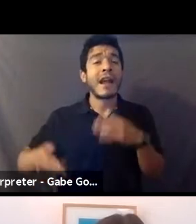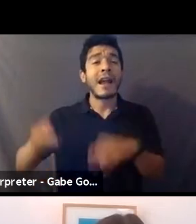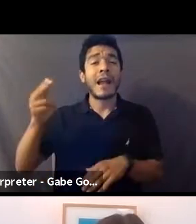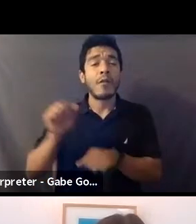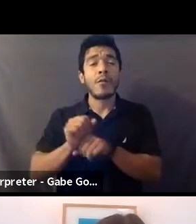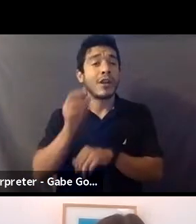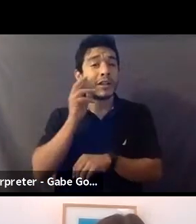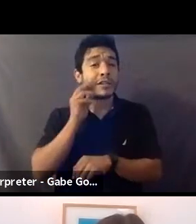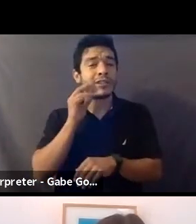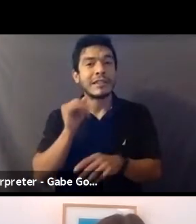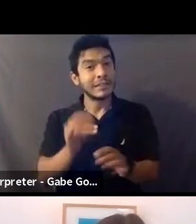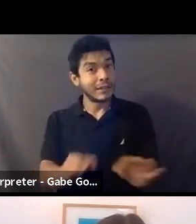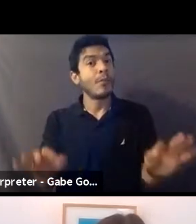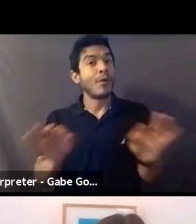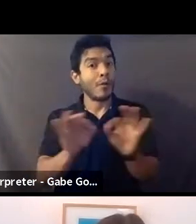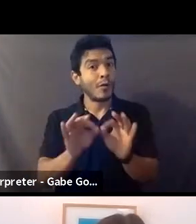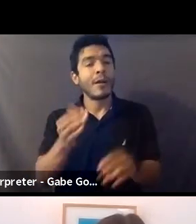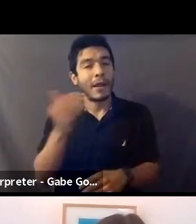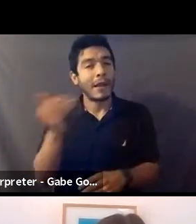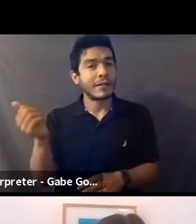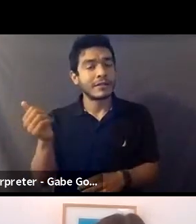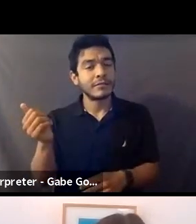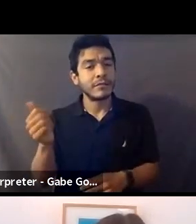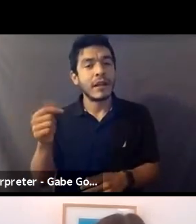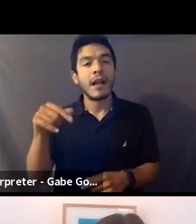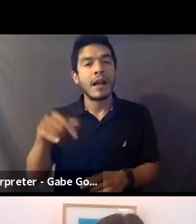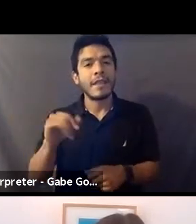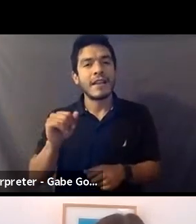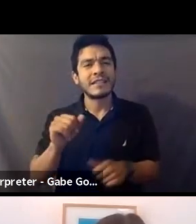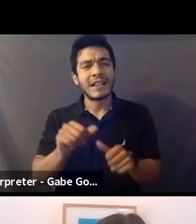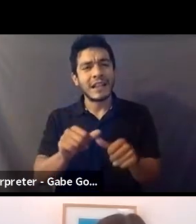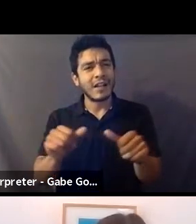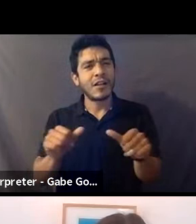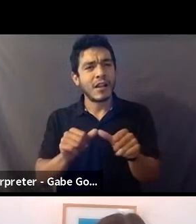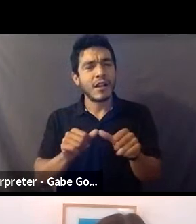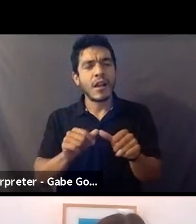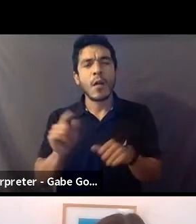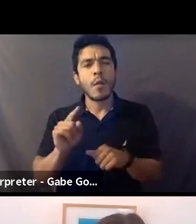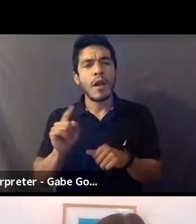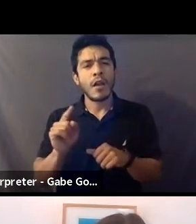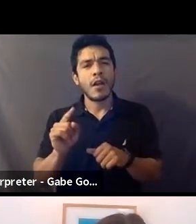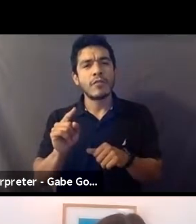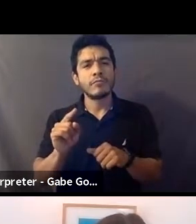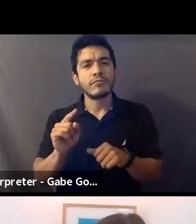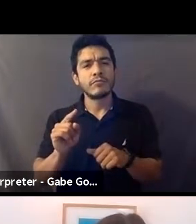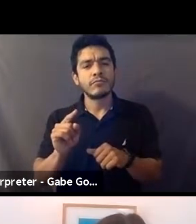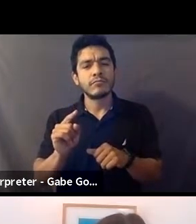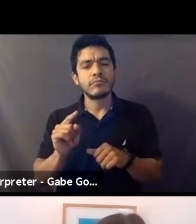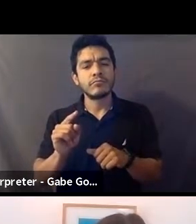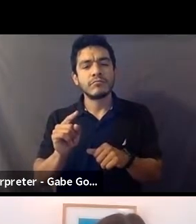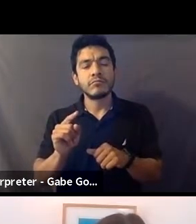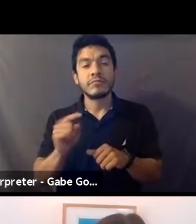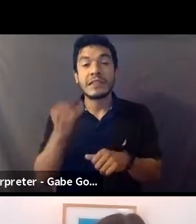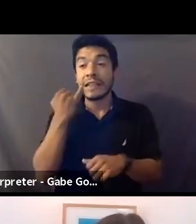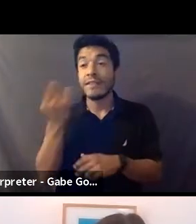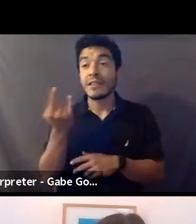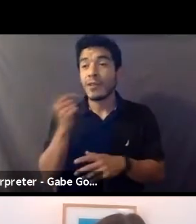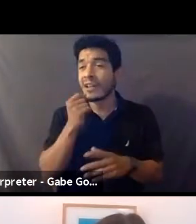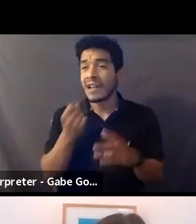is important because this is an area where if someone really doesn't know what they're doing,